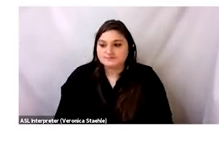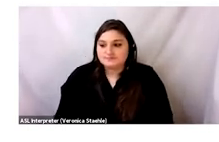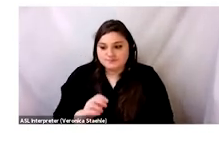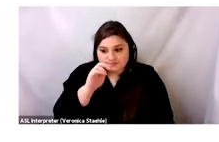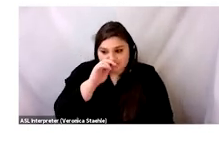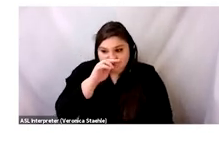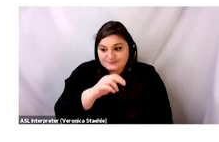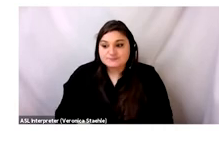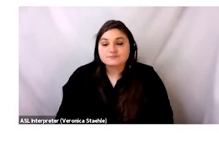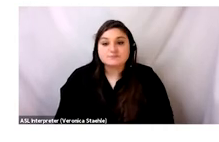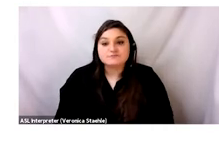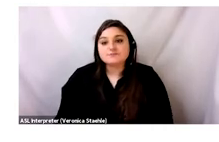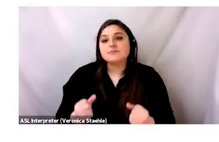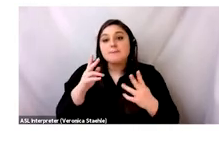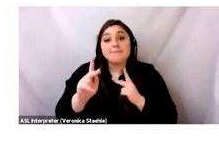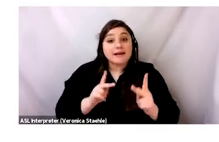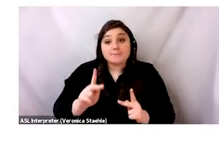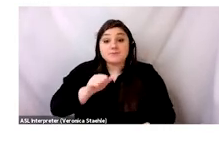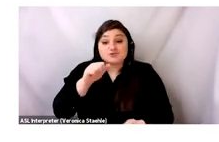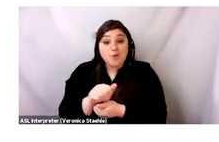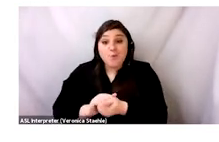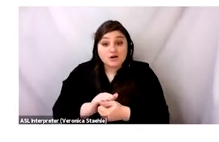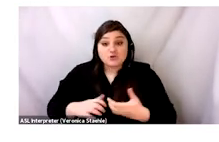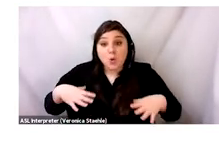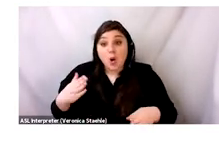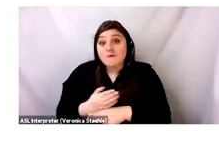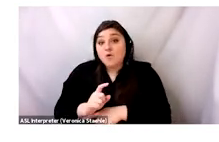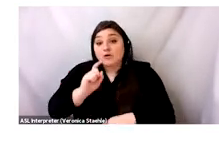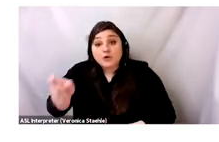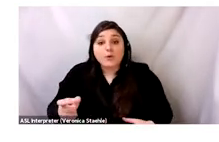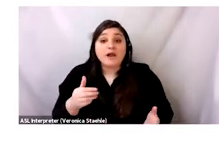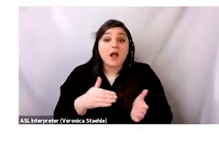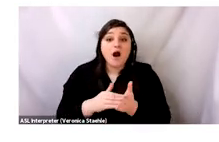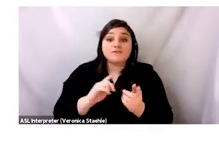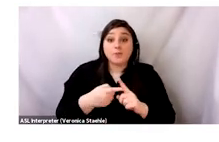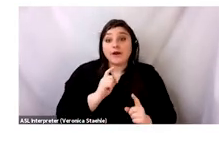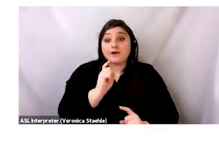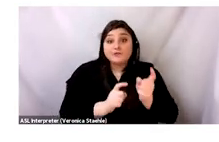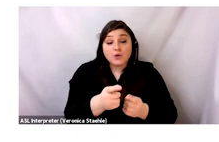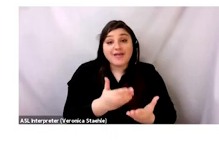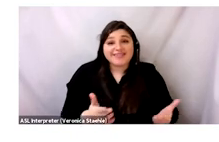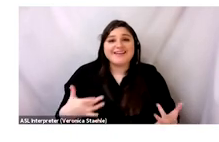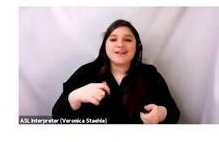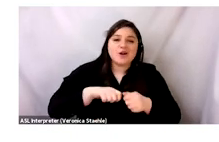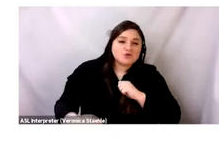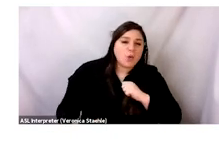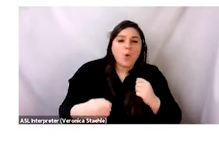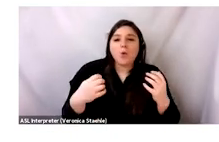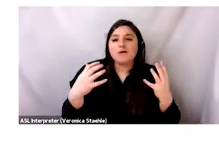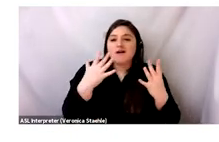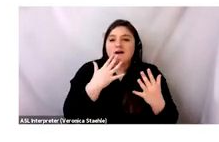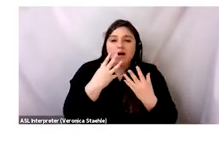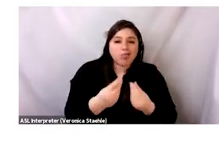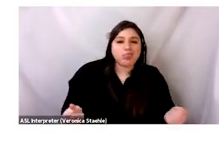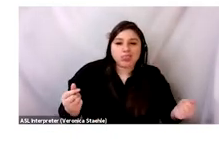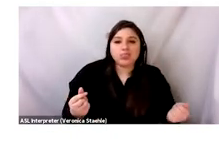you personally, but a lot of people don't wash their things before they donate them. A lot of stuff that gets donated, you know, is torn, is